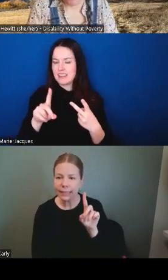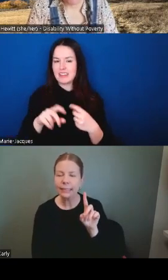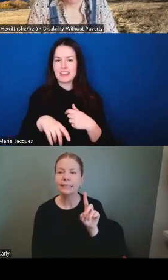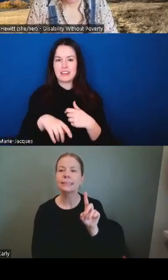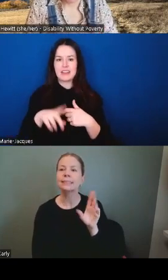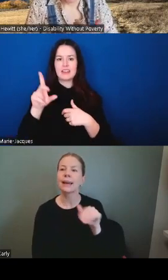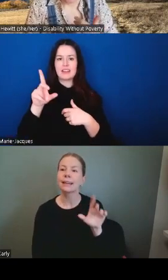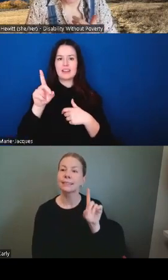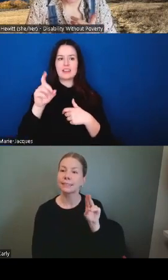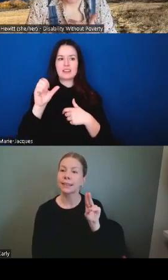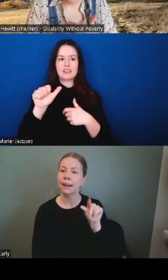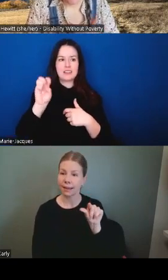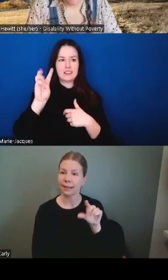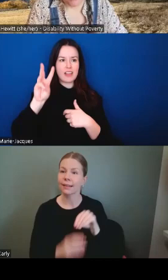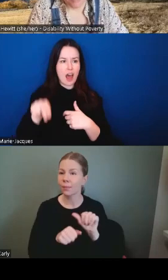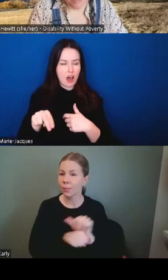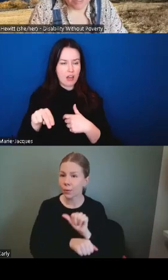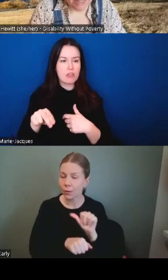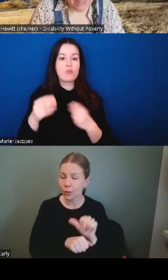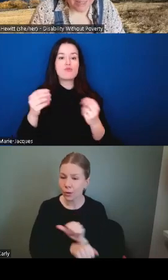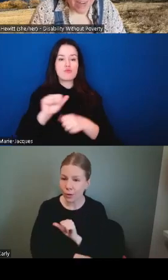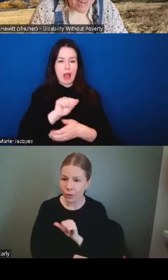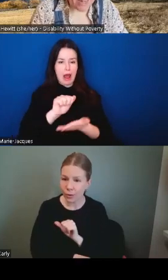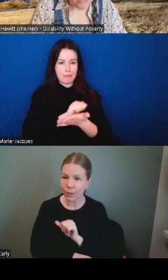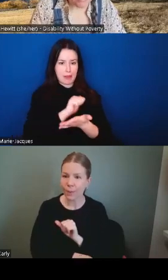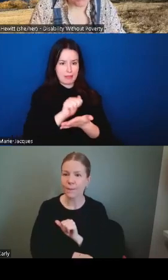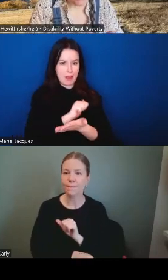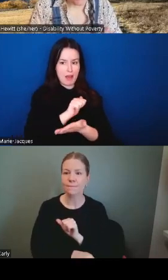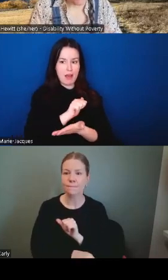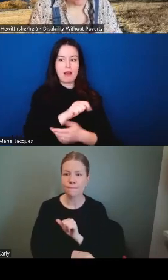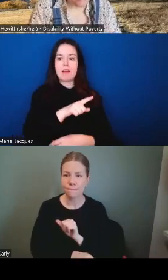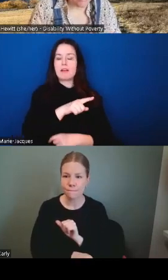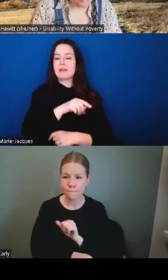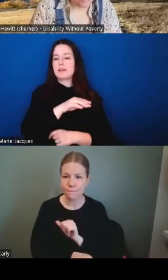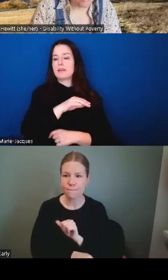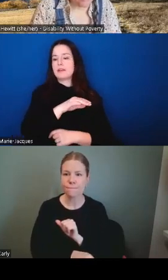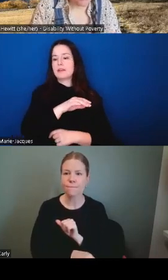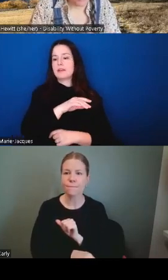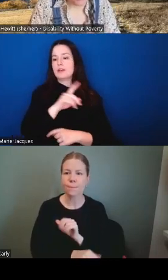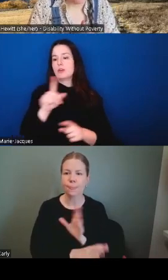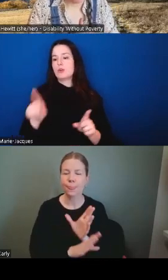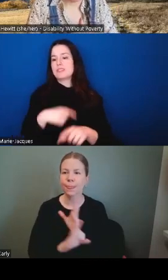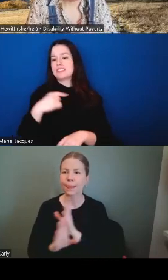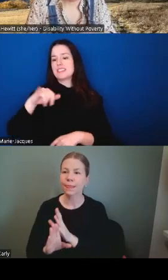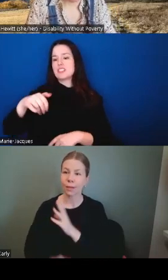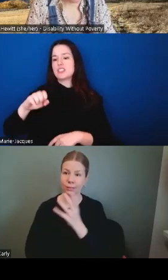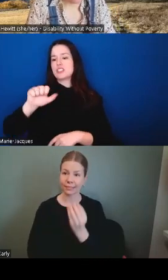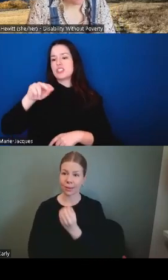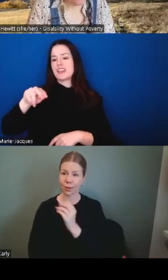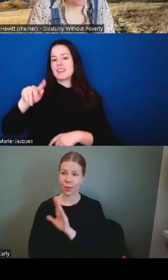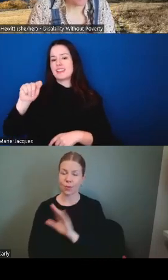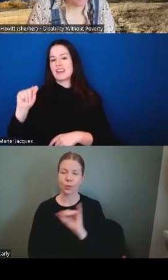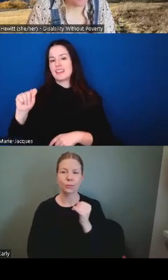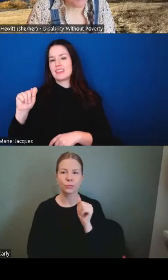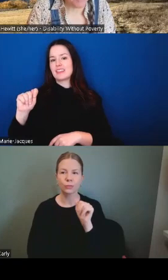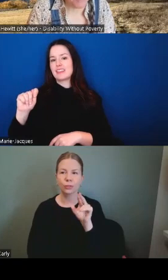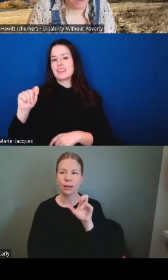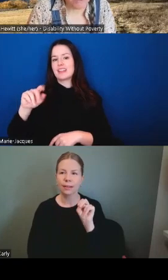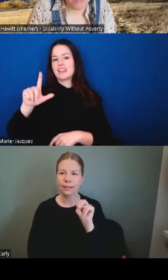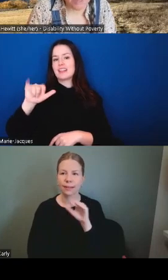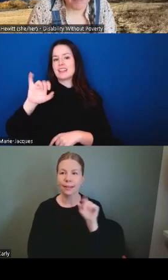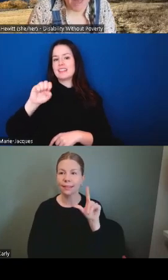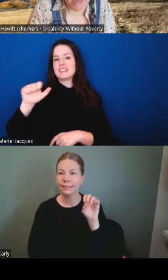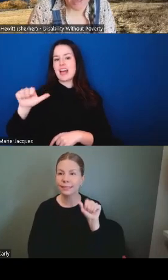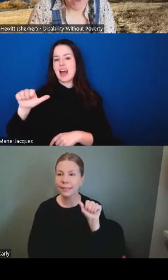alberta and janet and lisa in ontario and amy who's